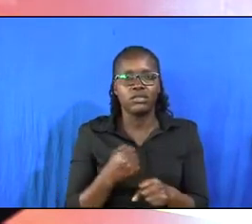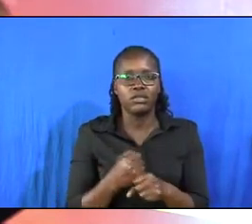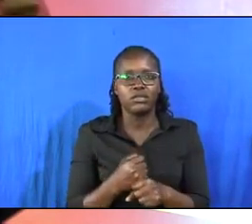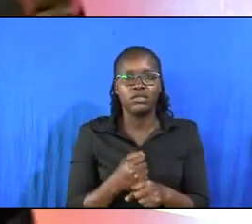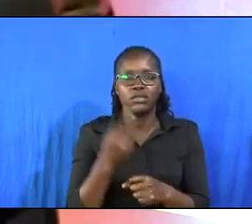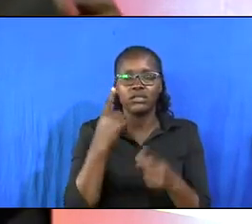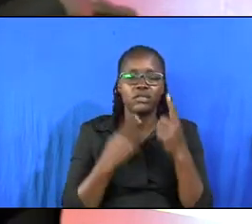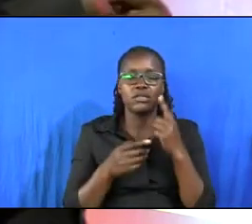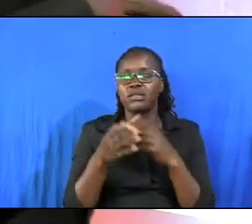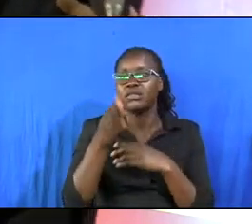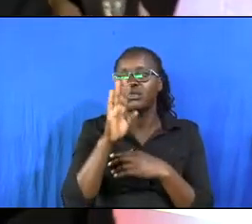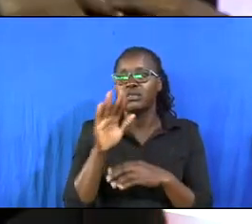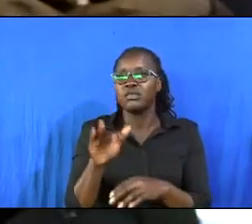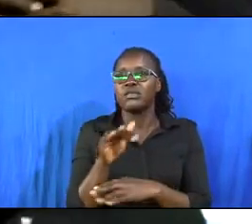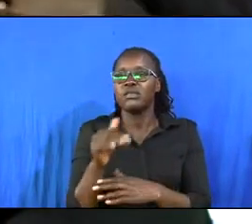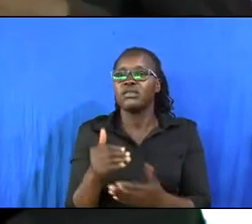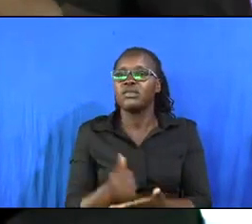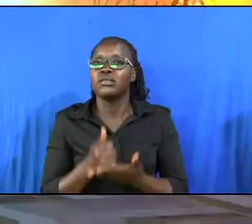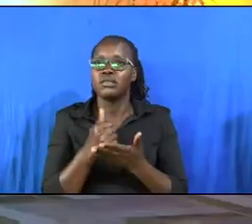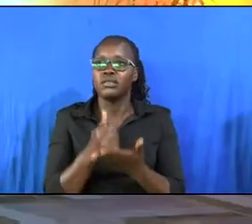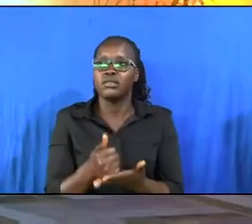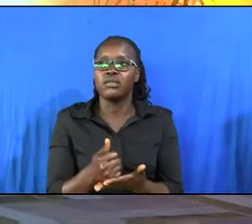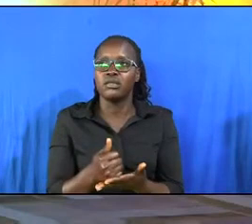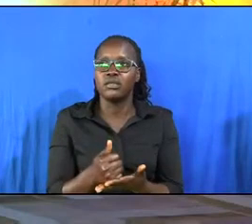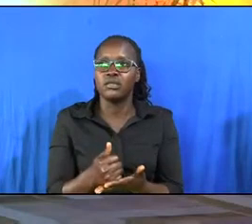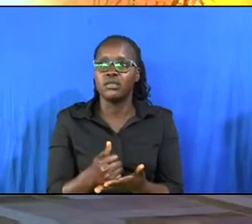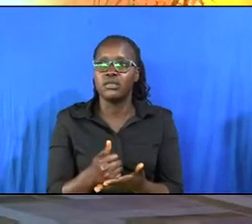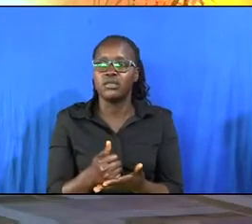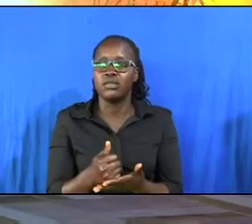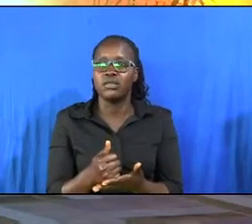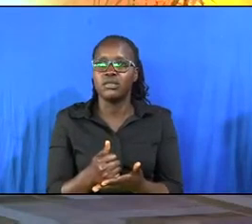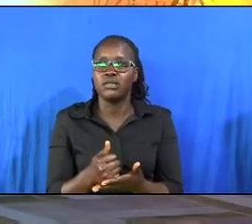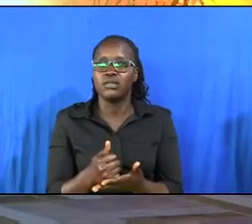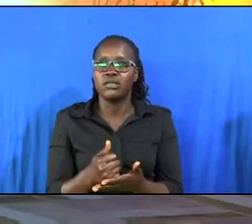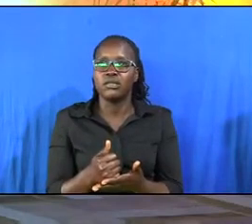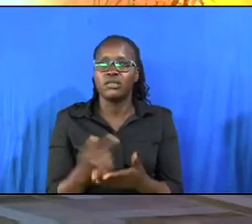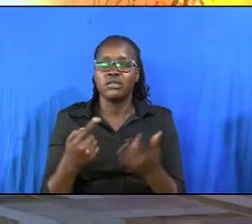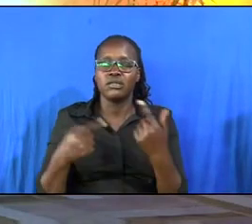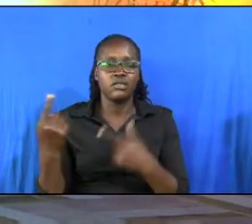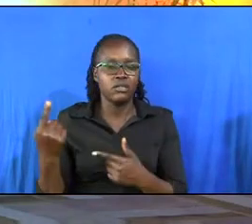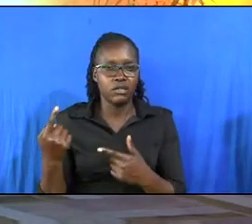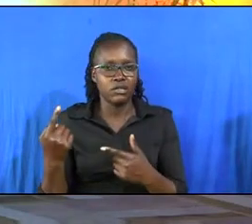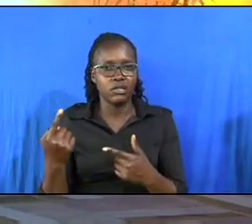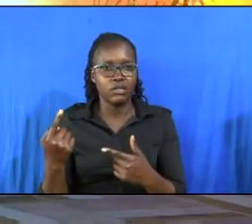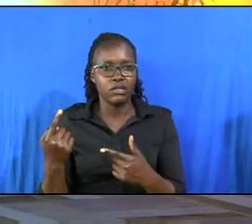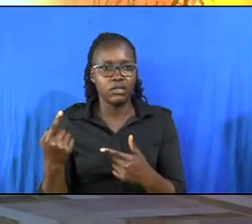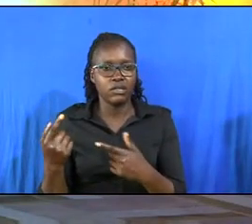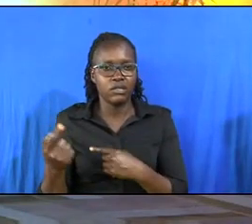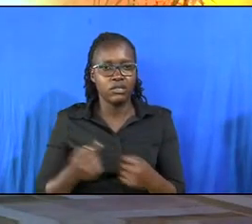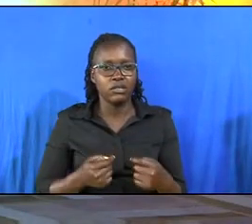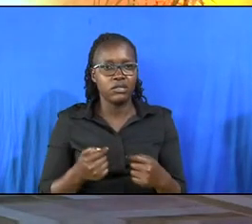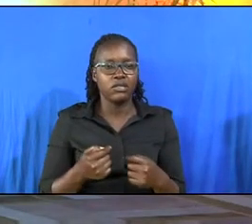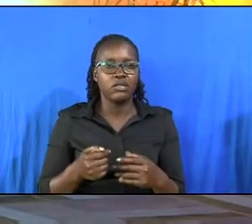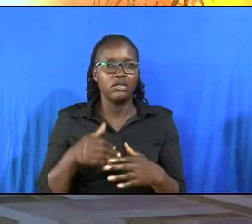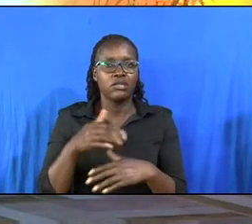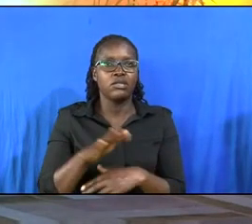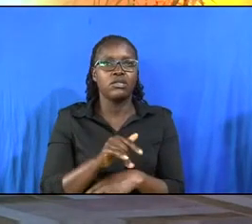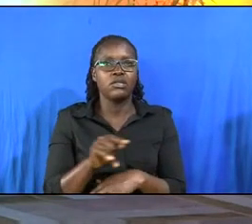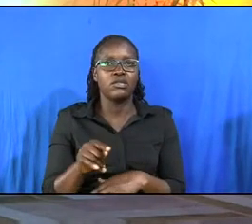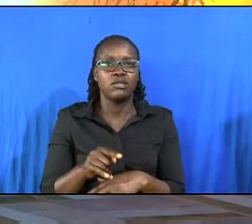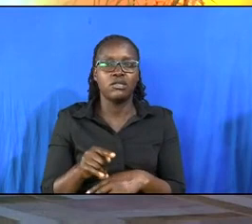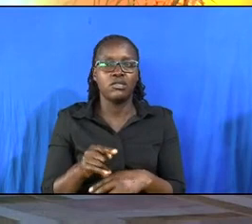cry to God, ask him for help, to get hold of your hand, and to pull you out of those